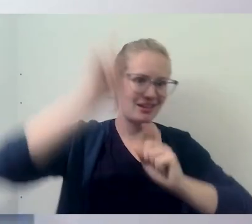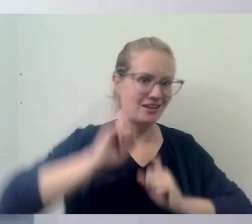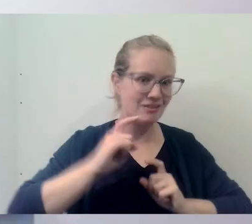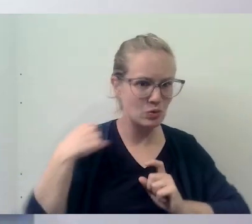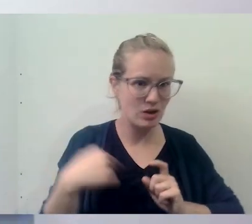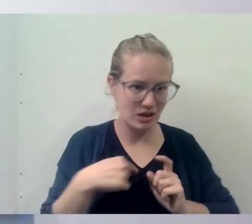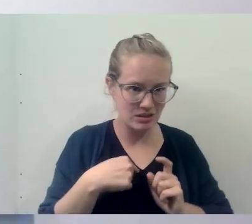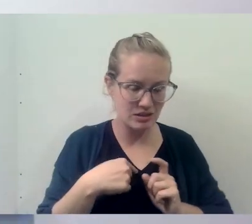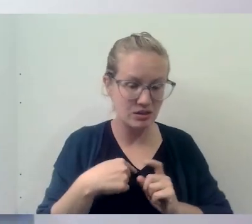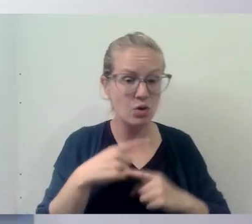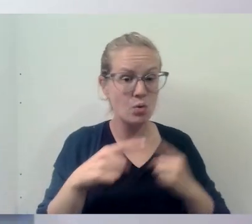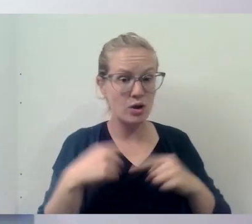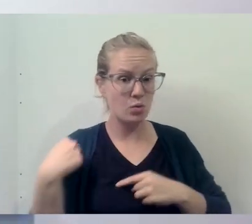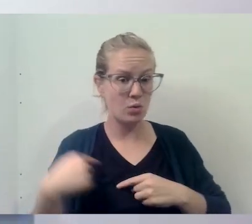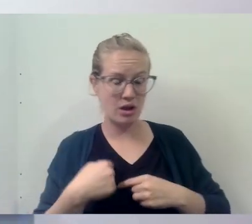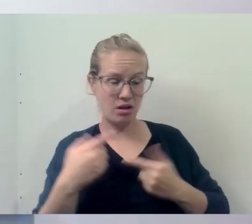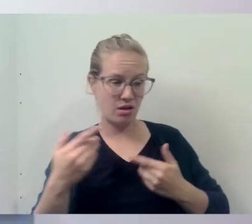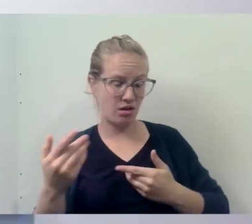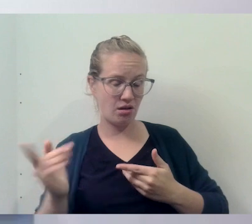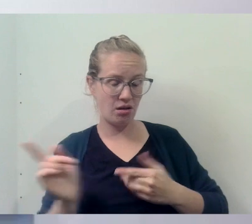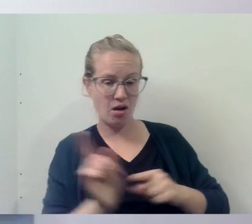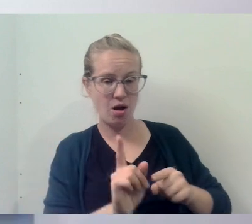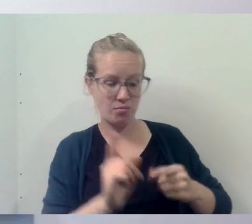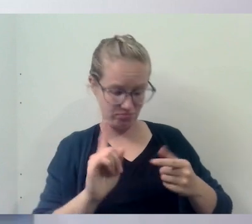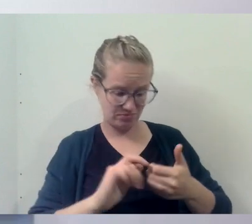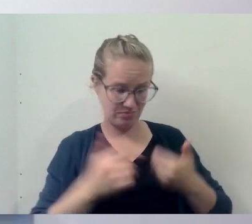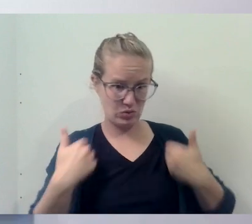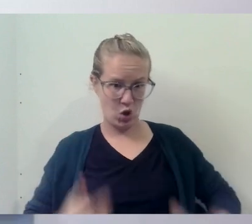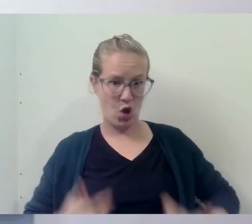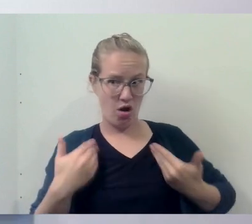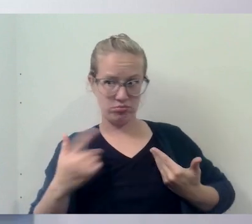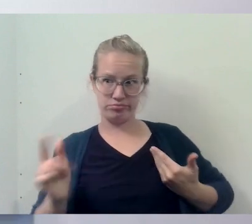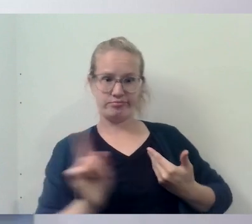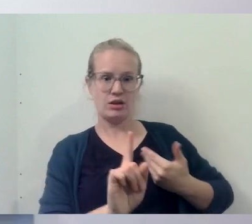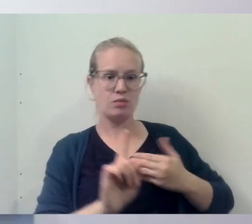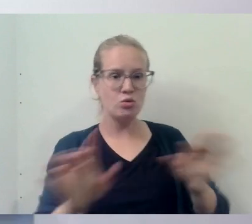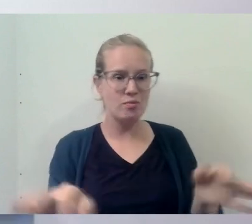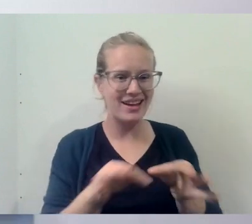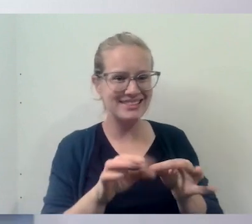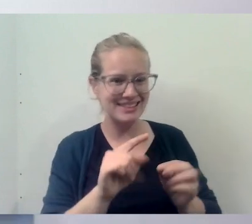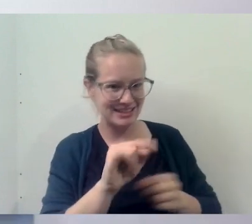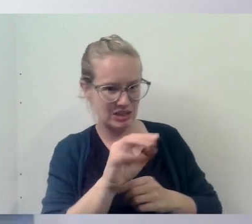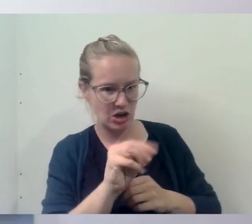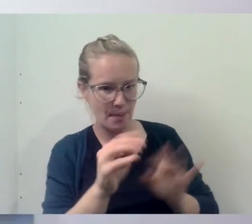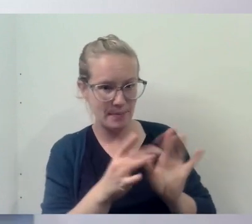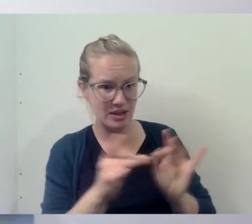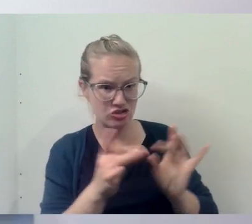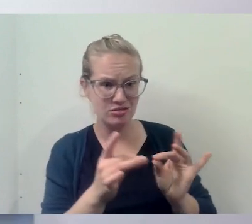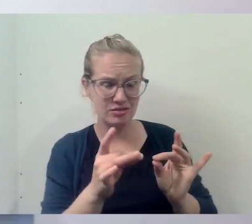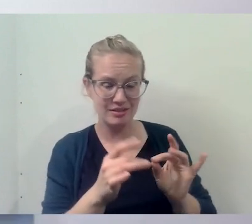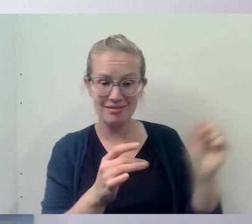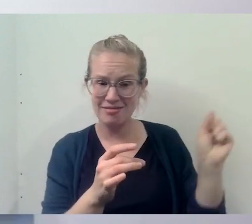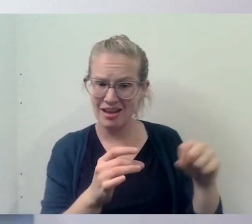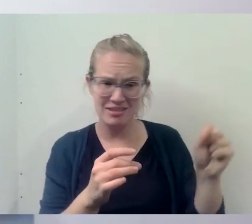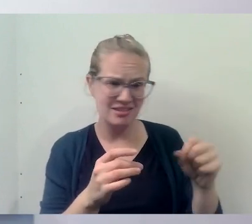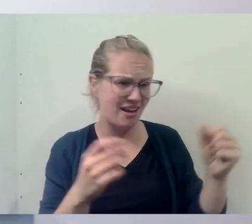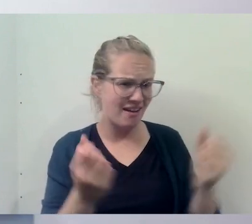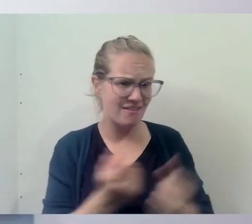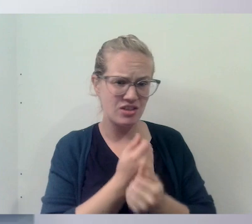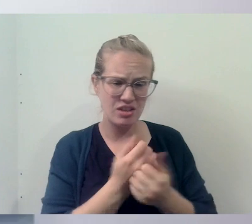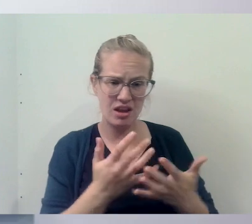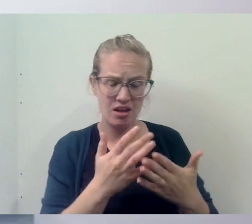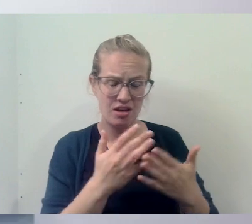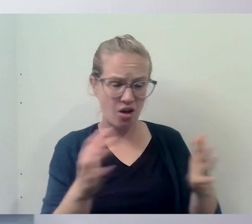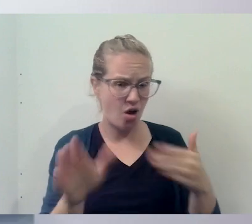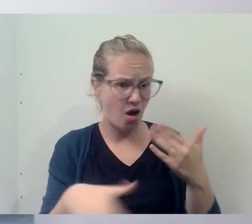uh, when we come as we are to, to mass. And as you mentioned, Tom, you know, that yes, uh, everything, every aspect of